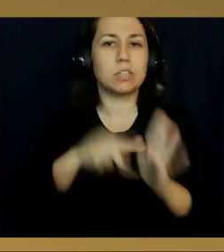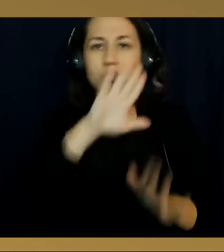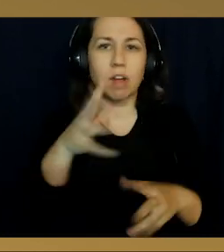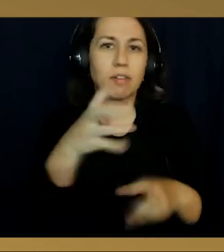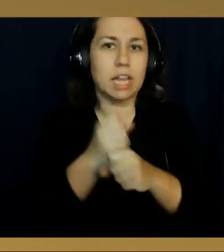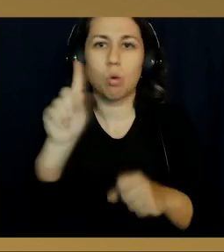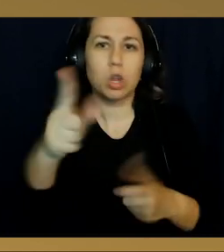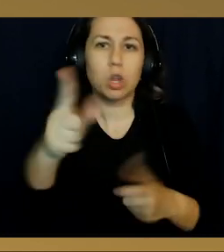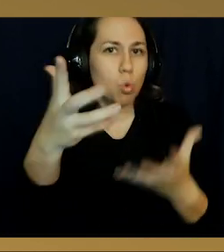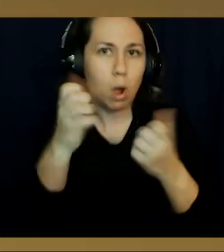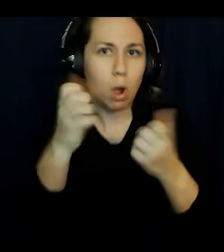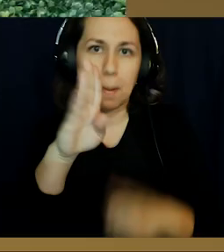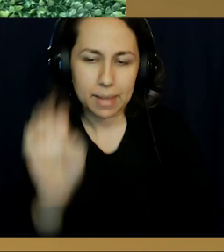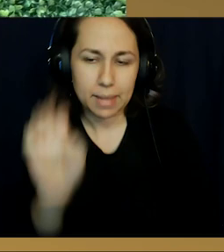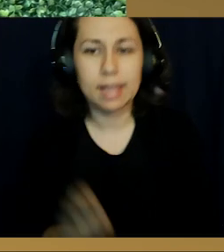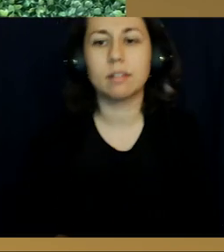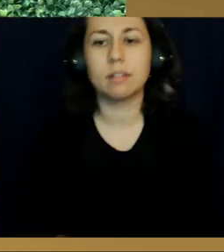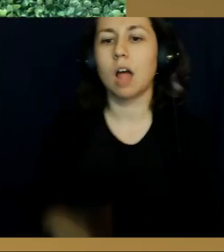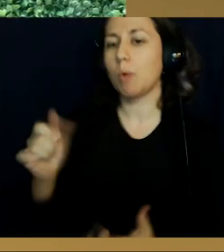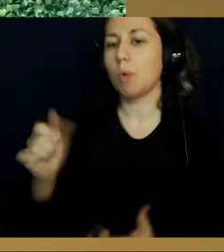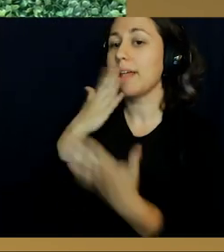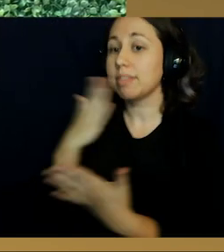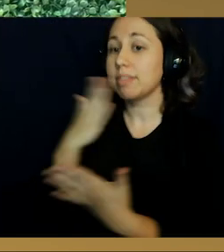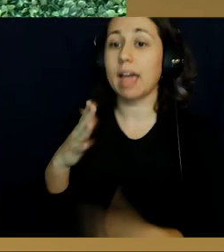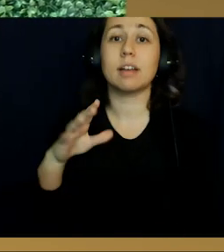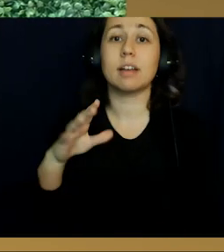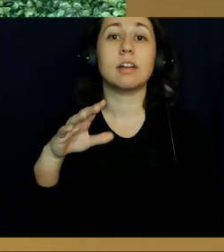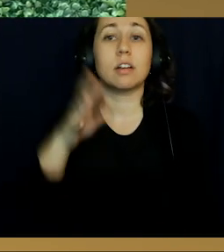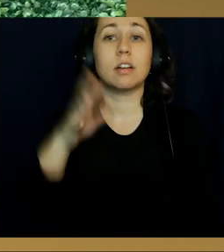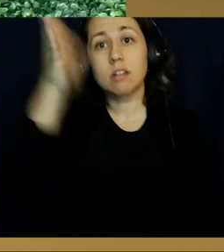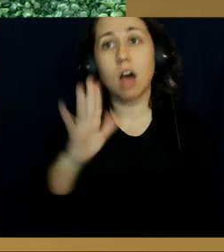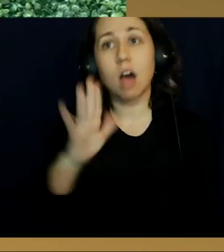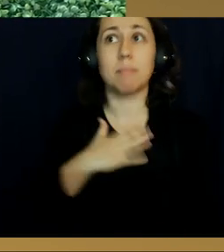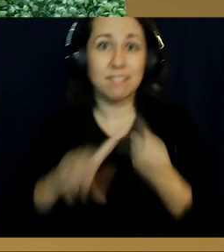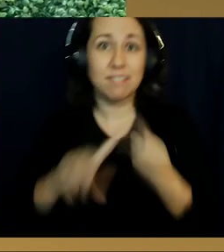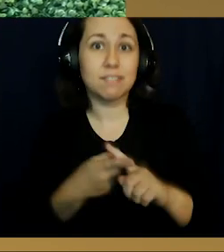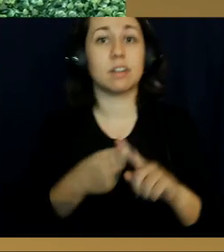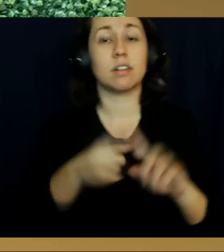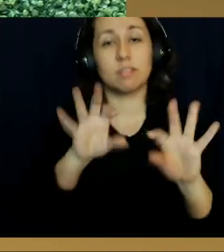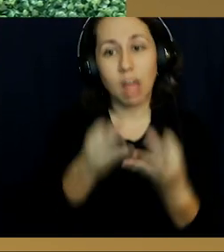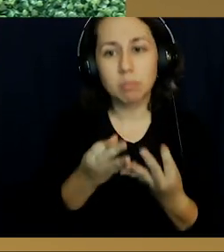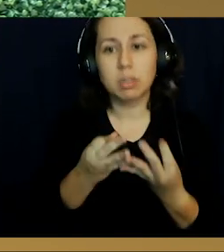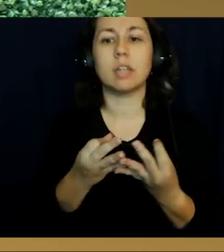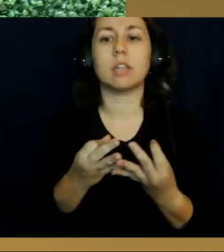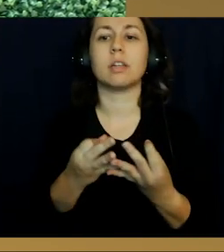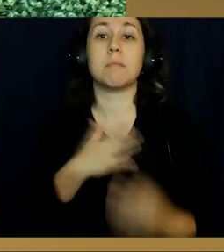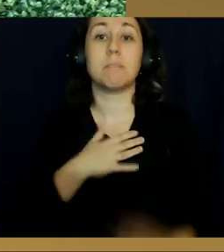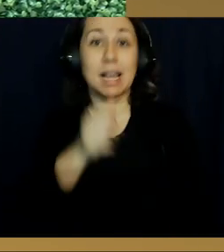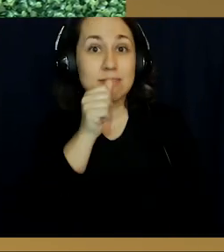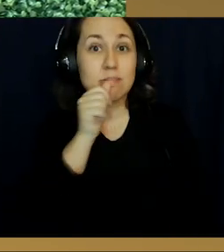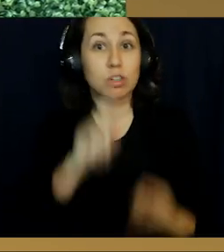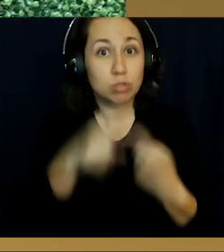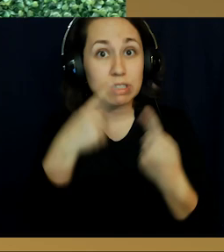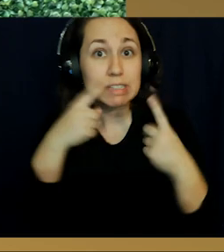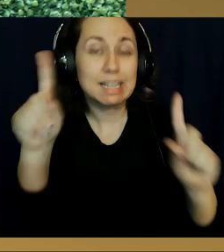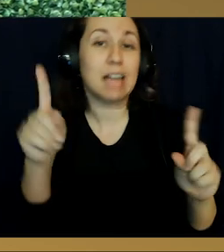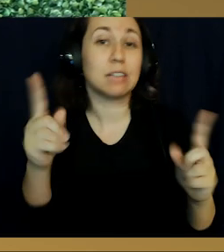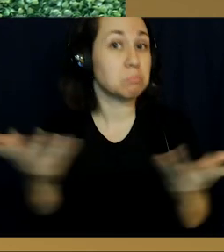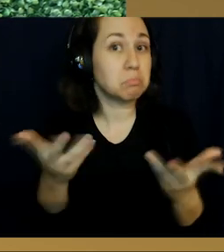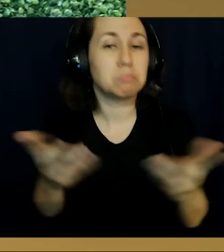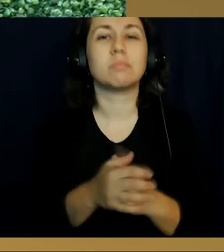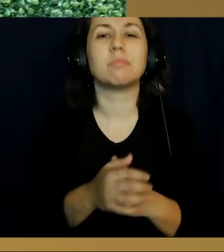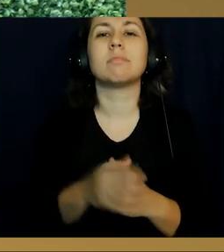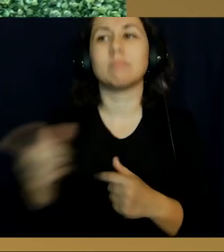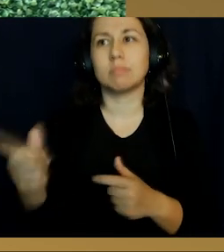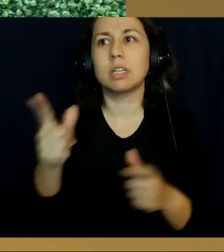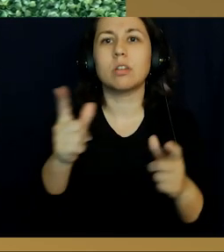at, you'll never get to where you want to be. Hi, my name is Savannah Pola. I want to thank God, my family, and friends. I got here by working really hard.